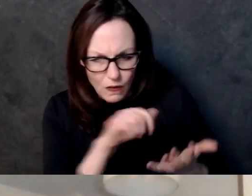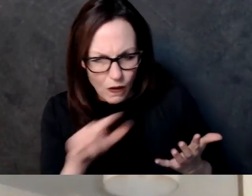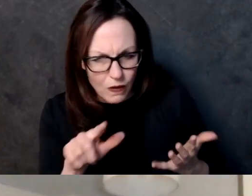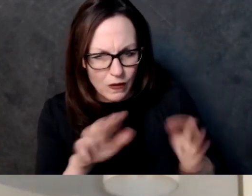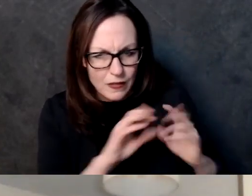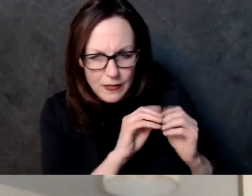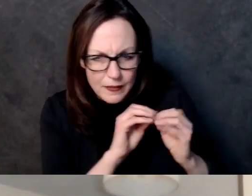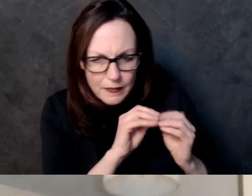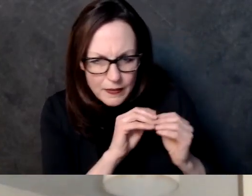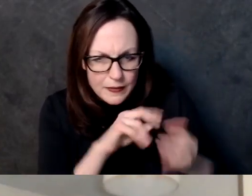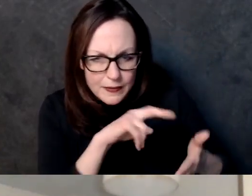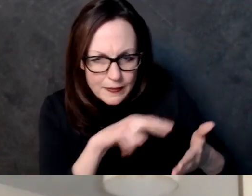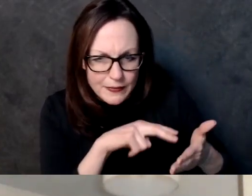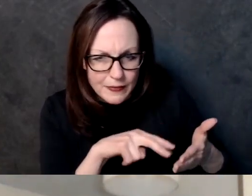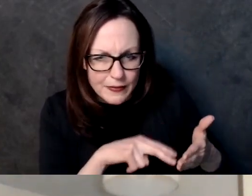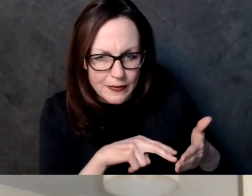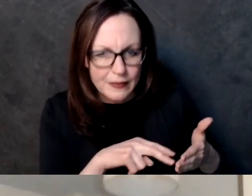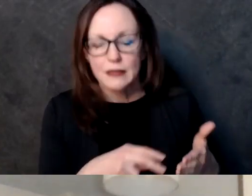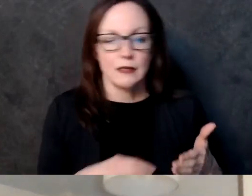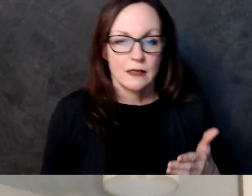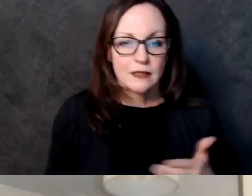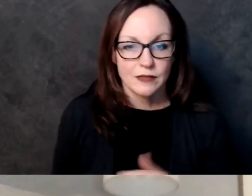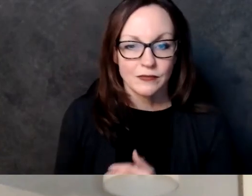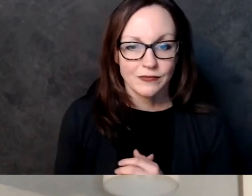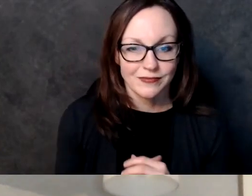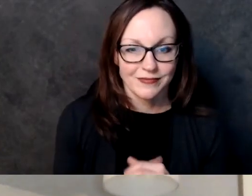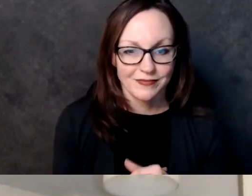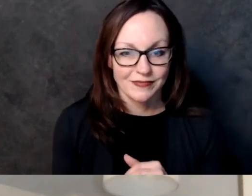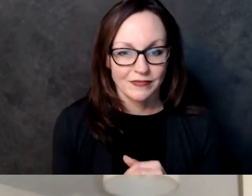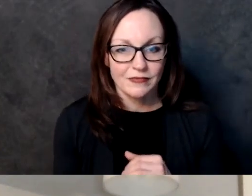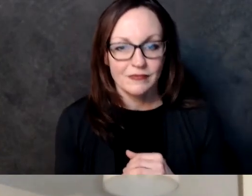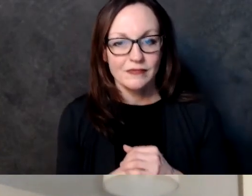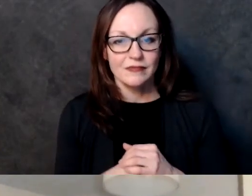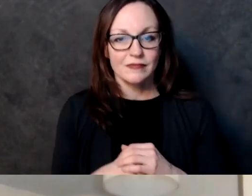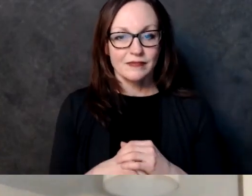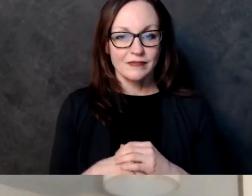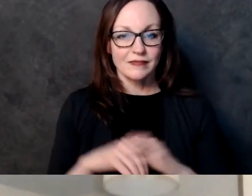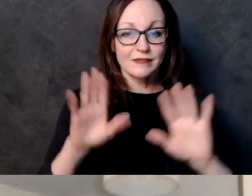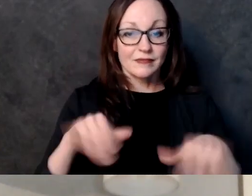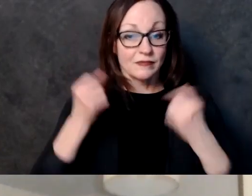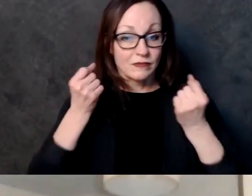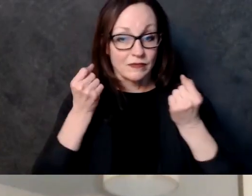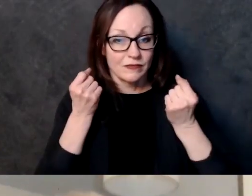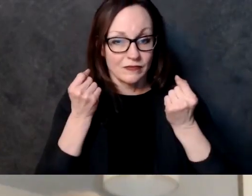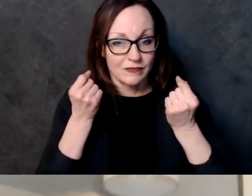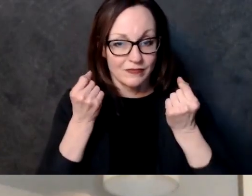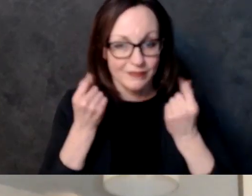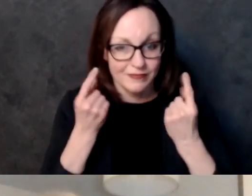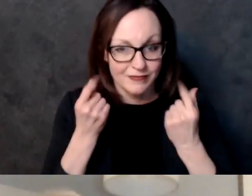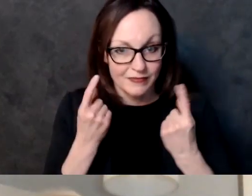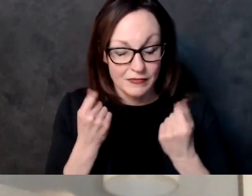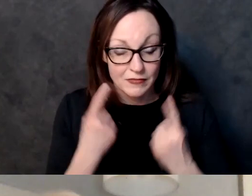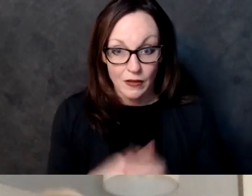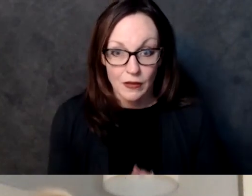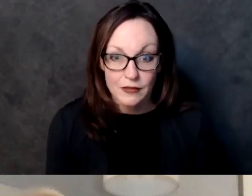covering all of covid senator covering all of covid all right hope you like the sound of my voice i'm gonna